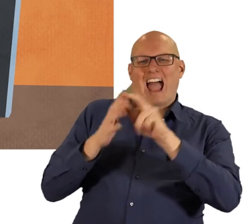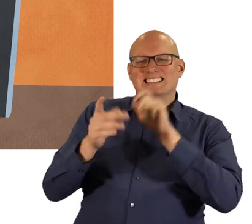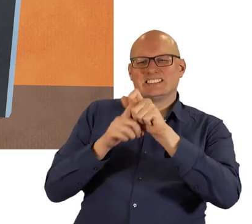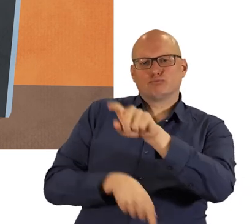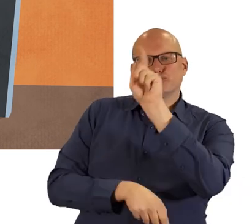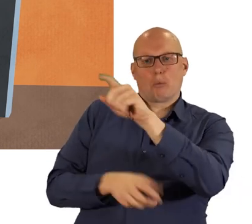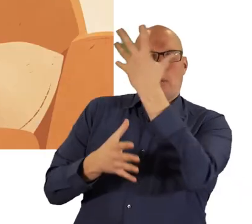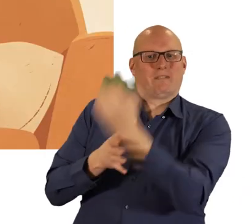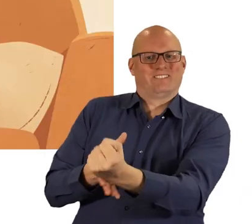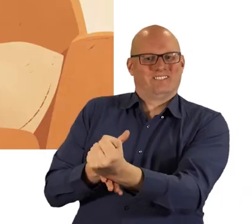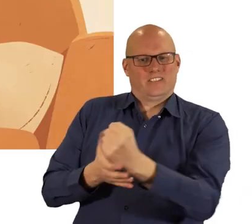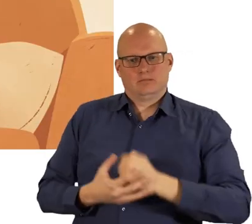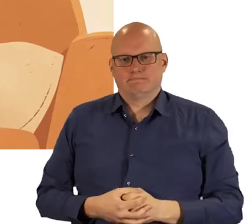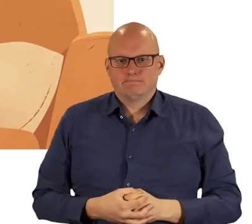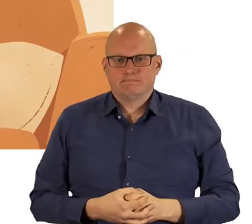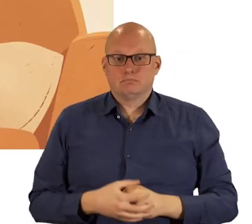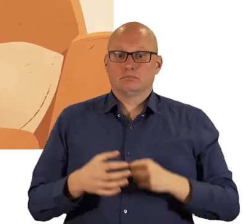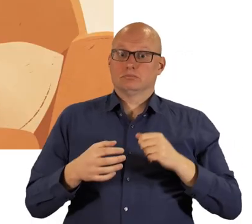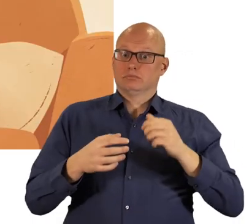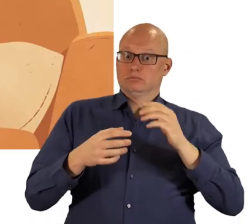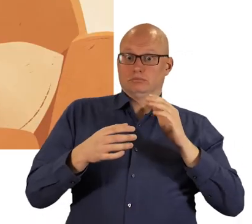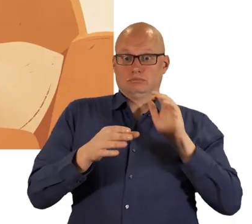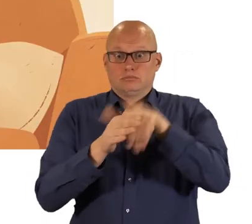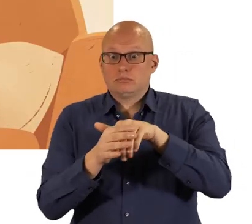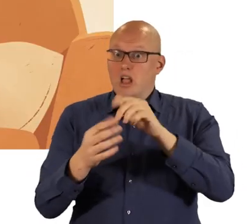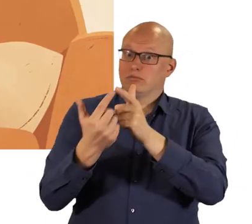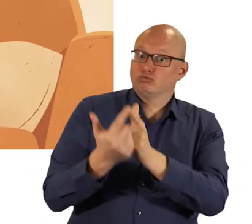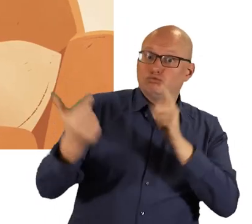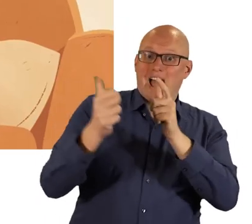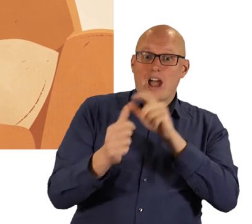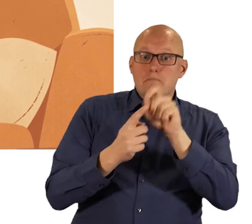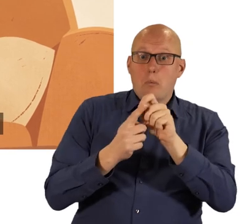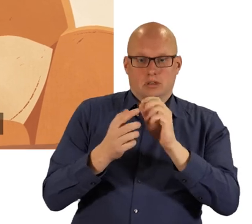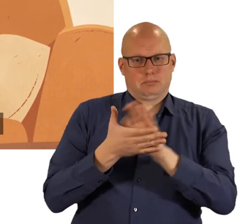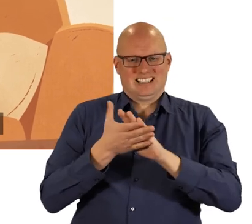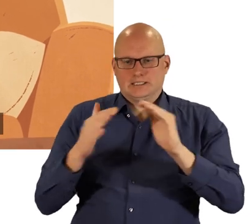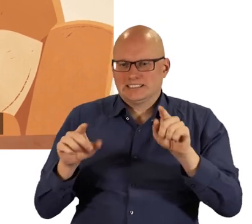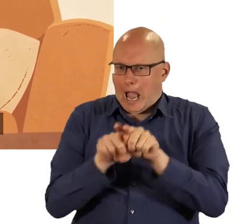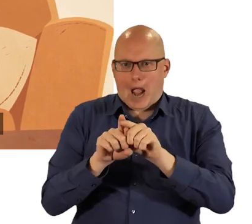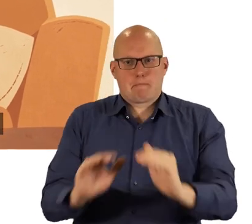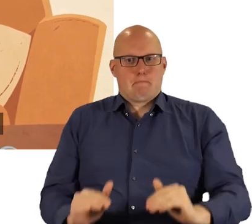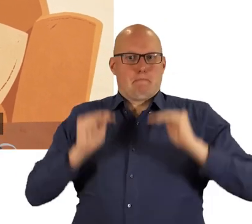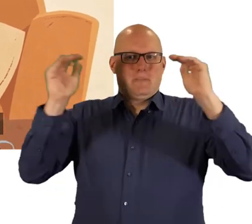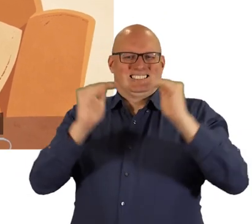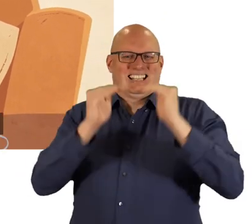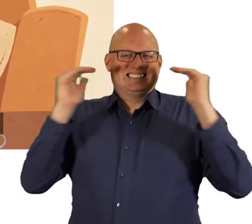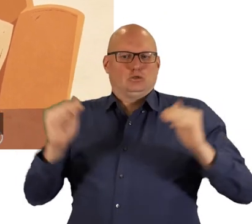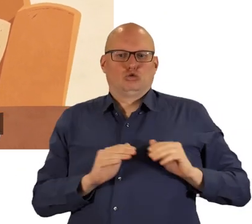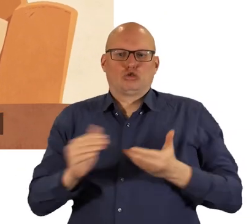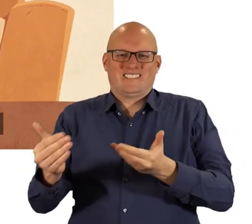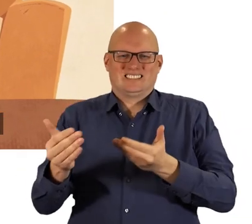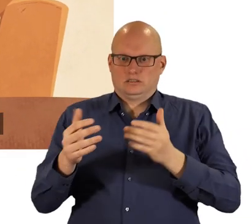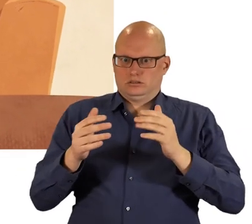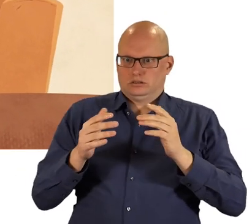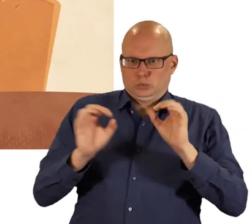click the end button on the screen attending your appointment using a video call gives you access to the same high